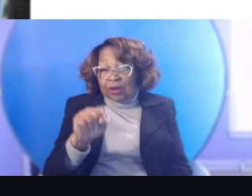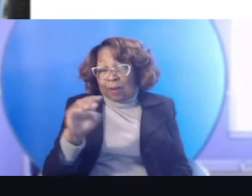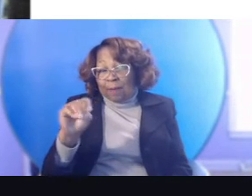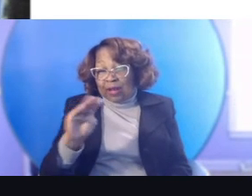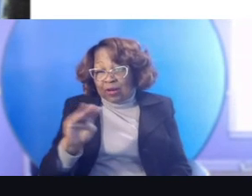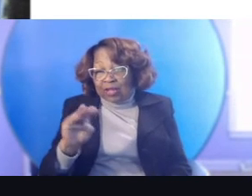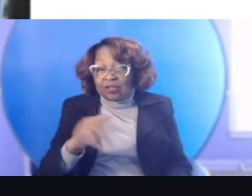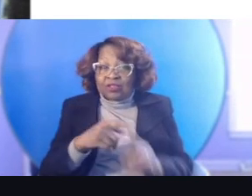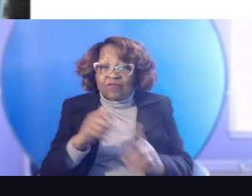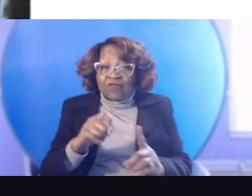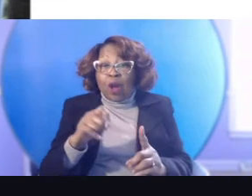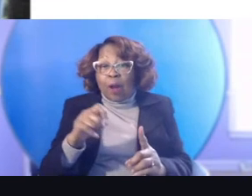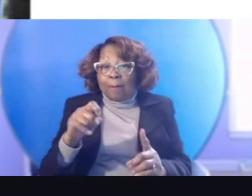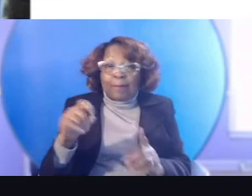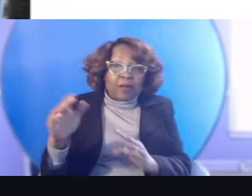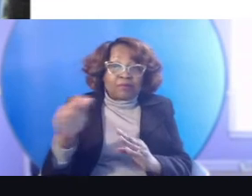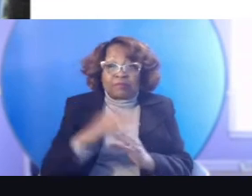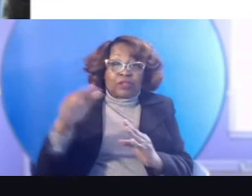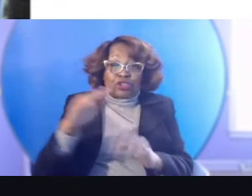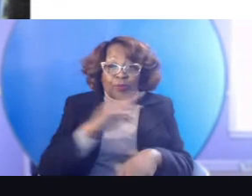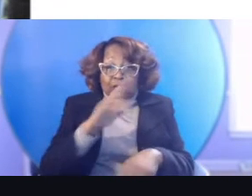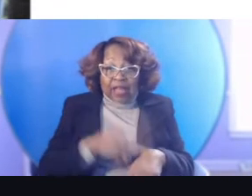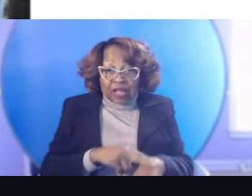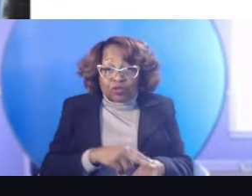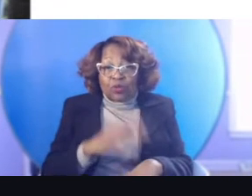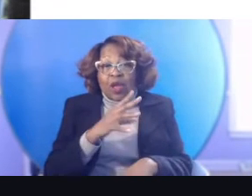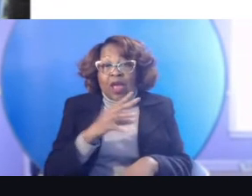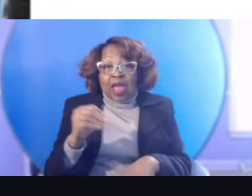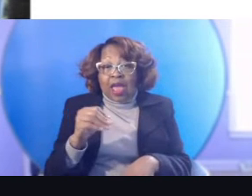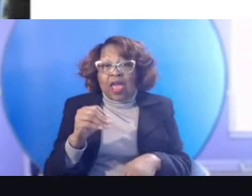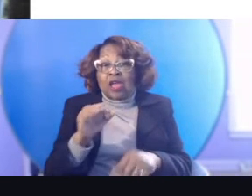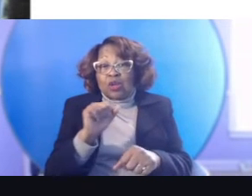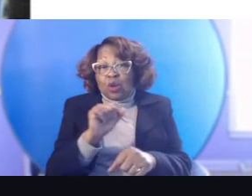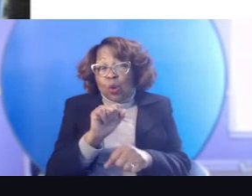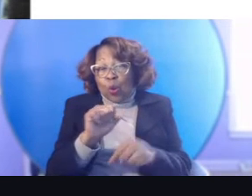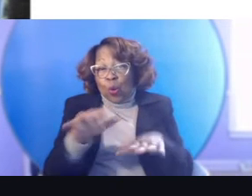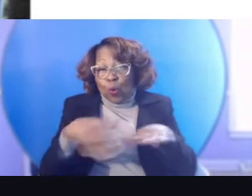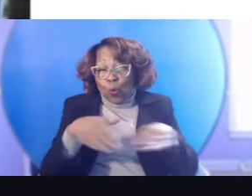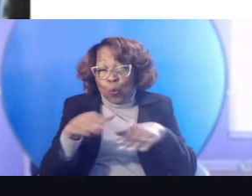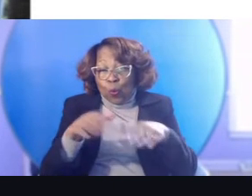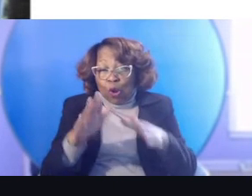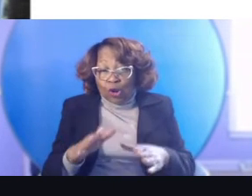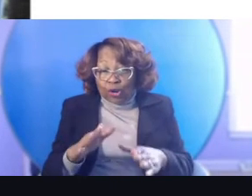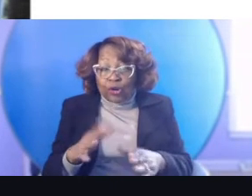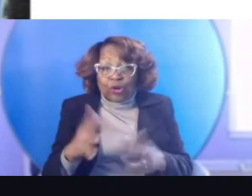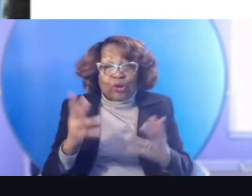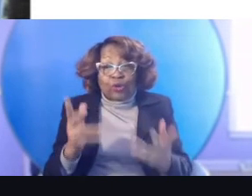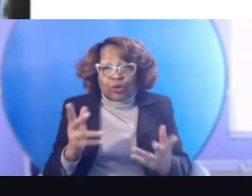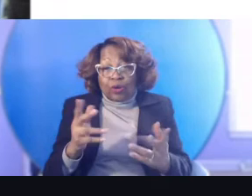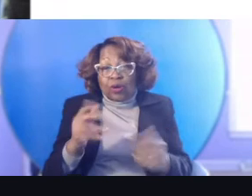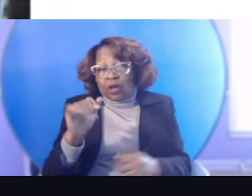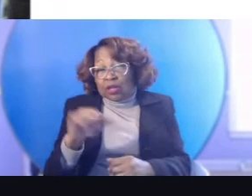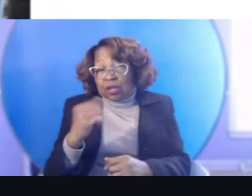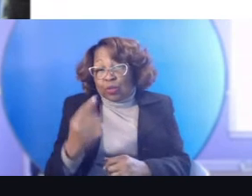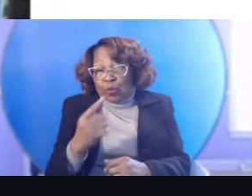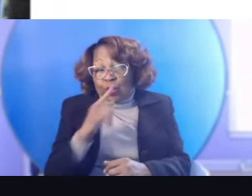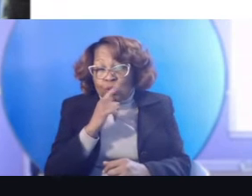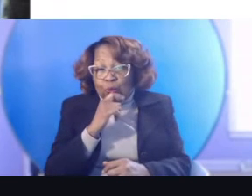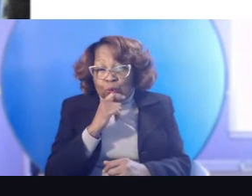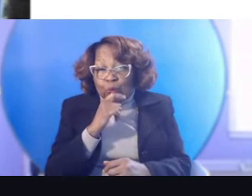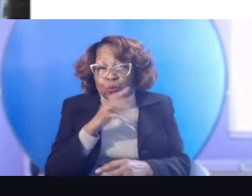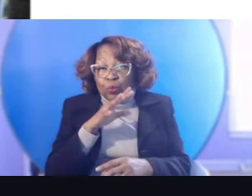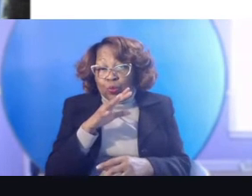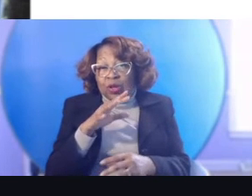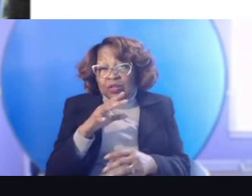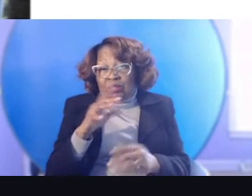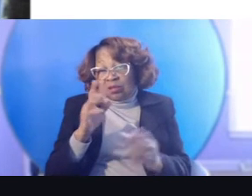Supernatural and Walker. Uh, and we have Akadiyete Anadawan who was, um, the original